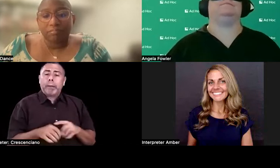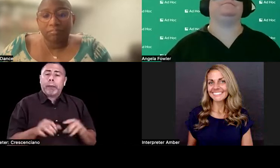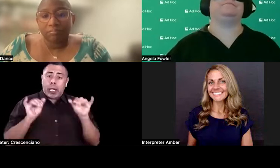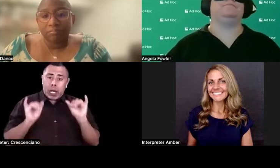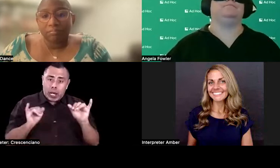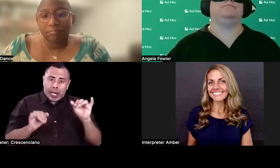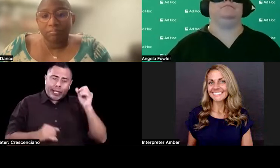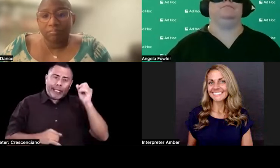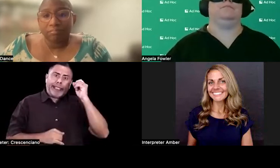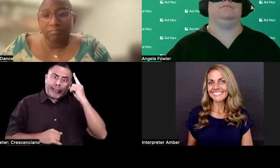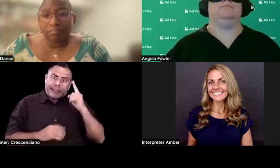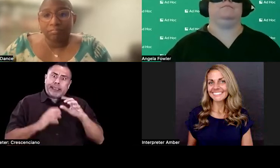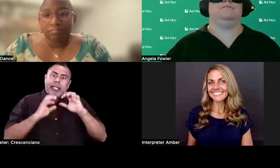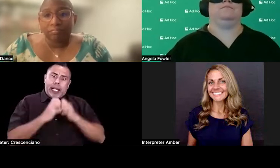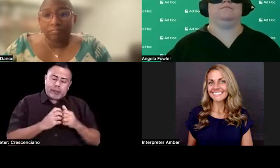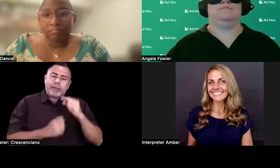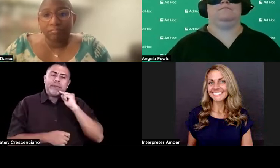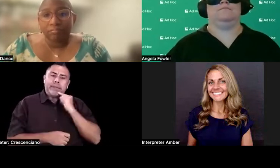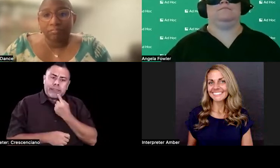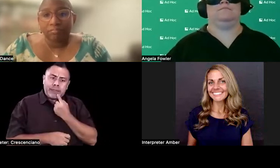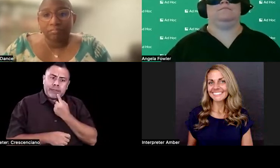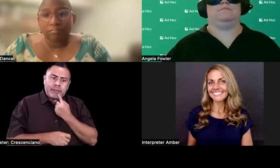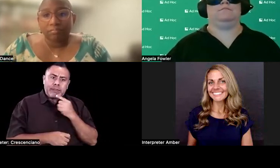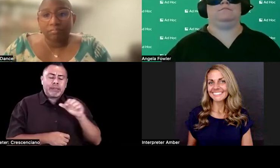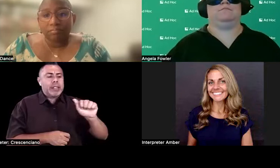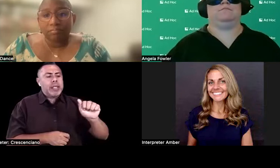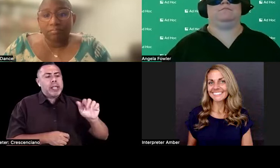prevalent ableism could be,